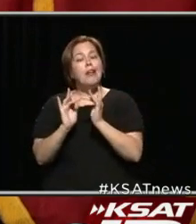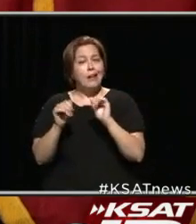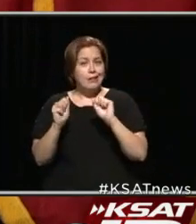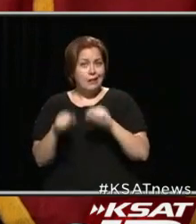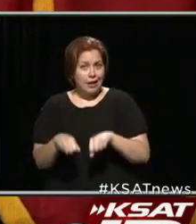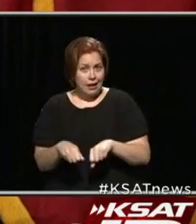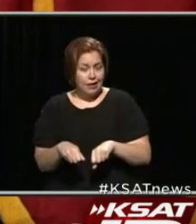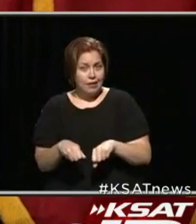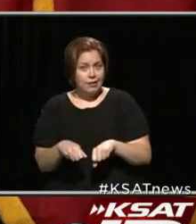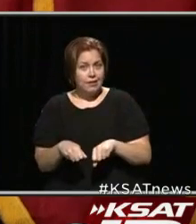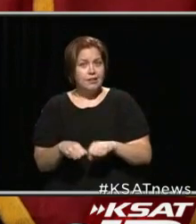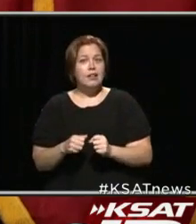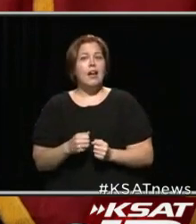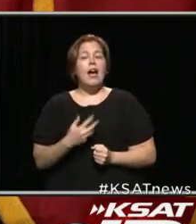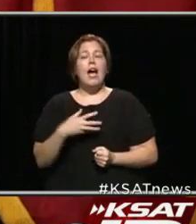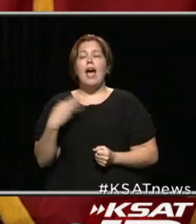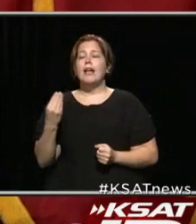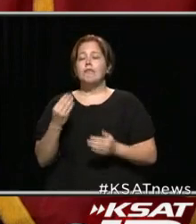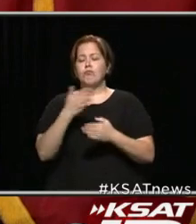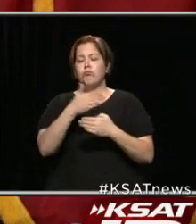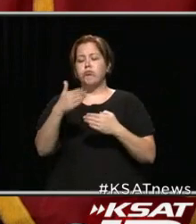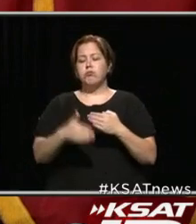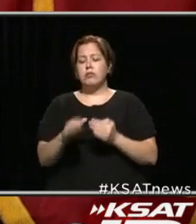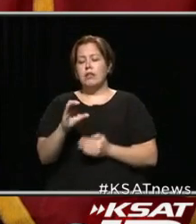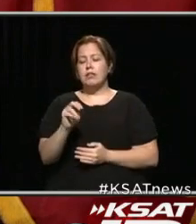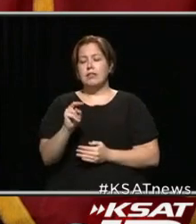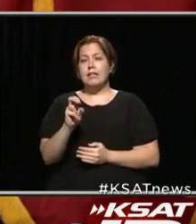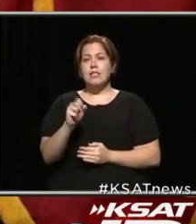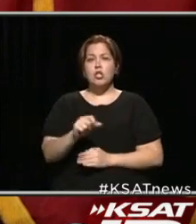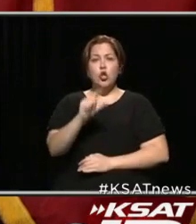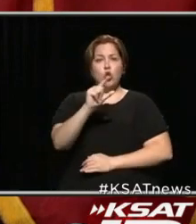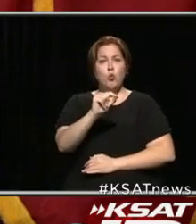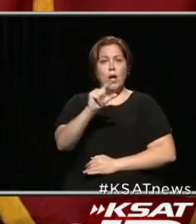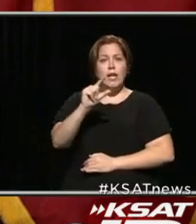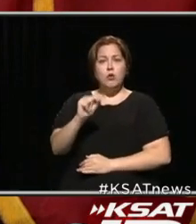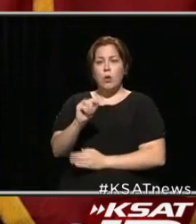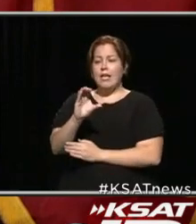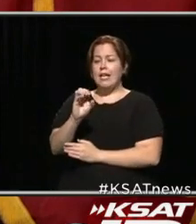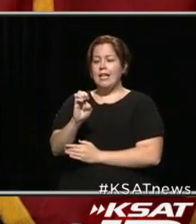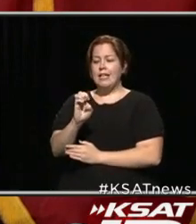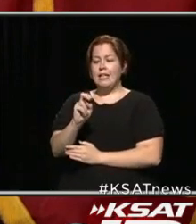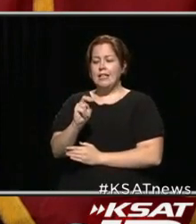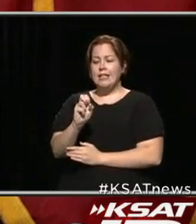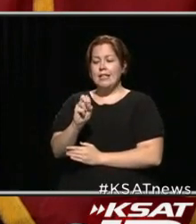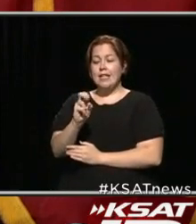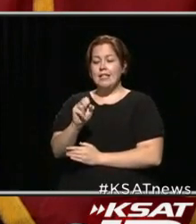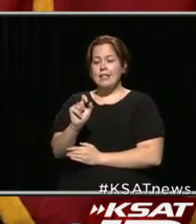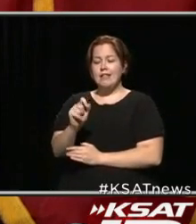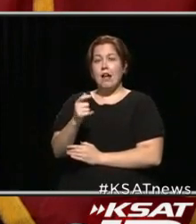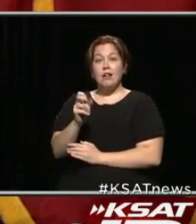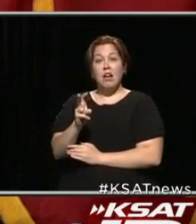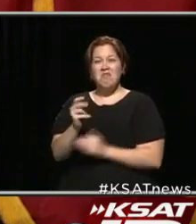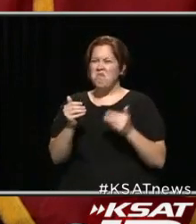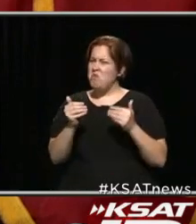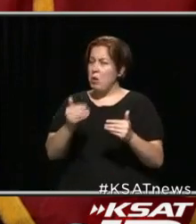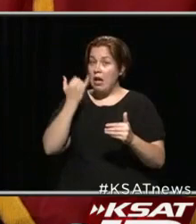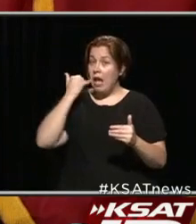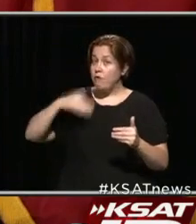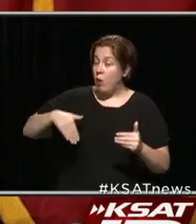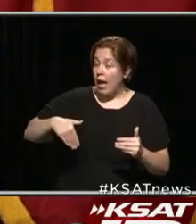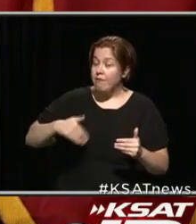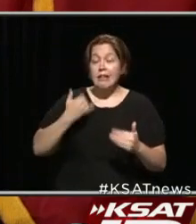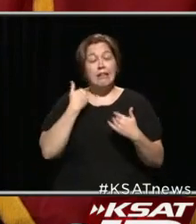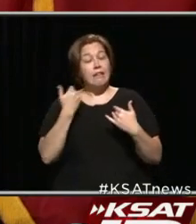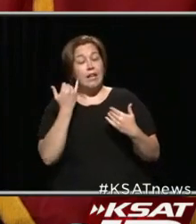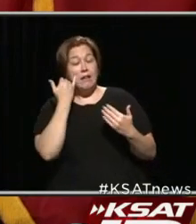and complete the census at 2020census.gov. So, be sure and do that if you have the computer